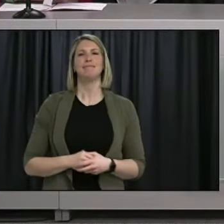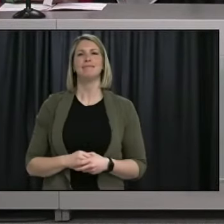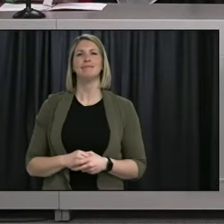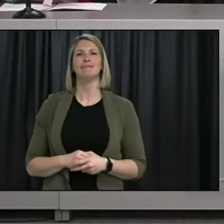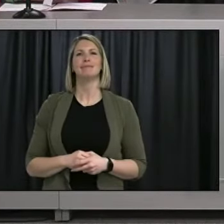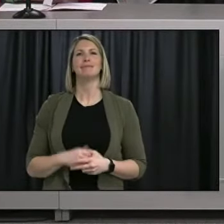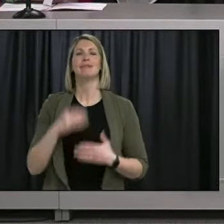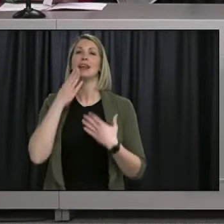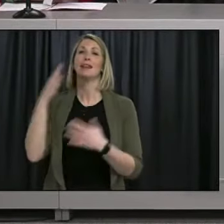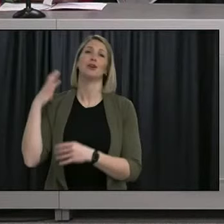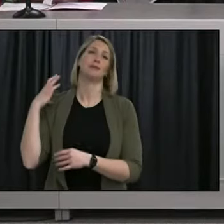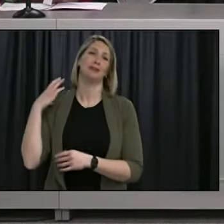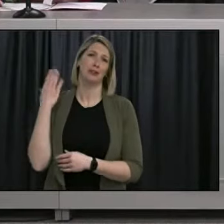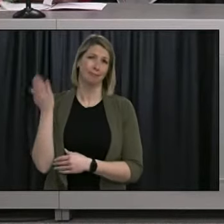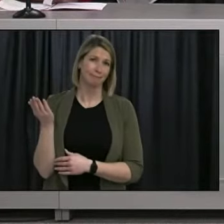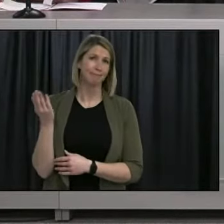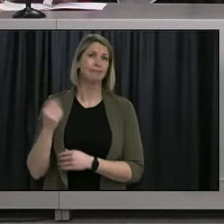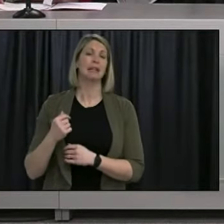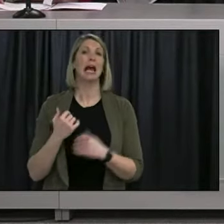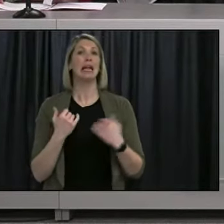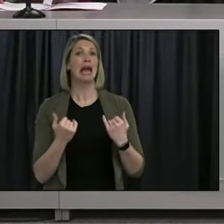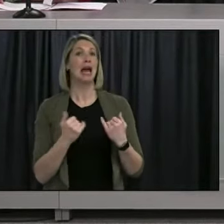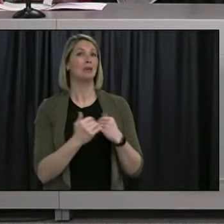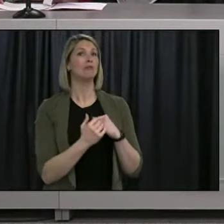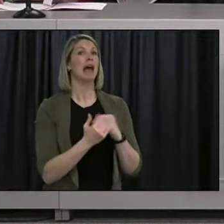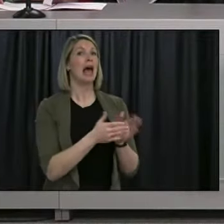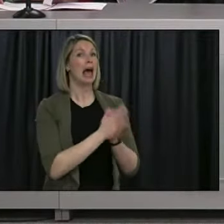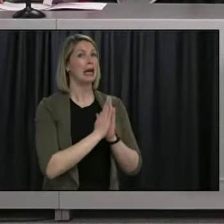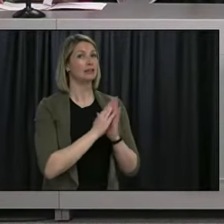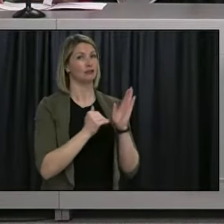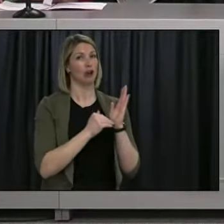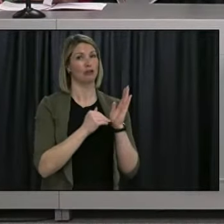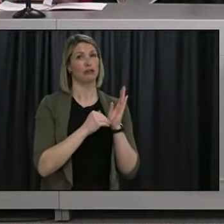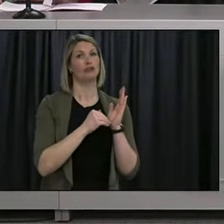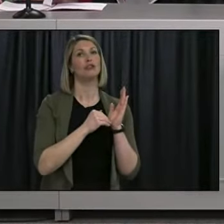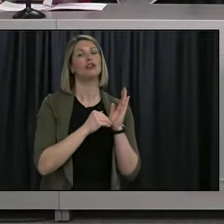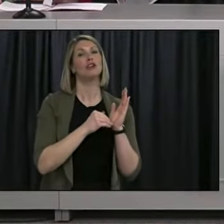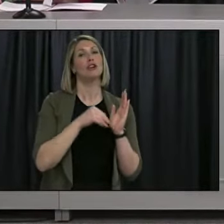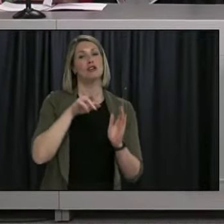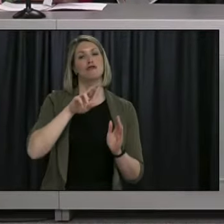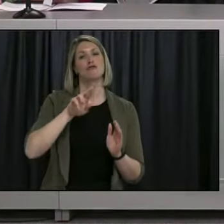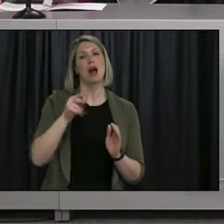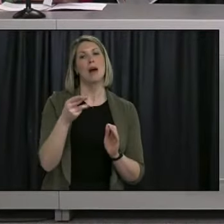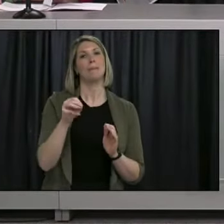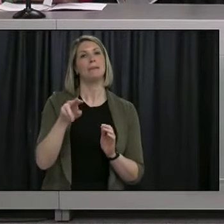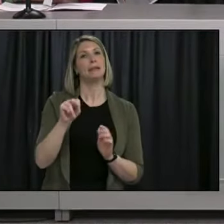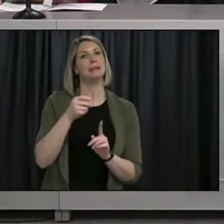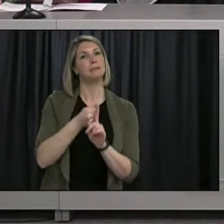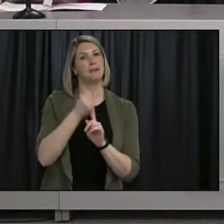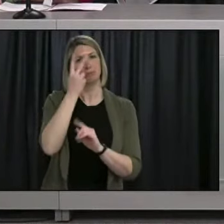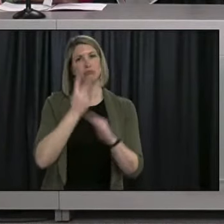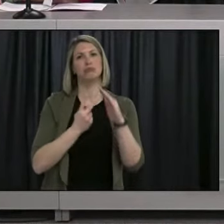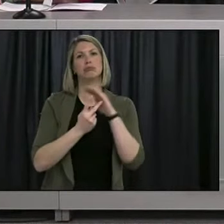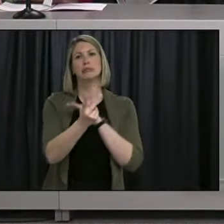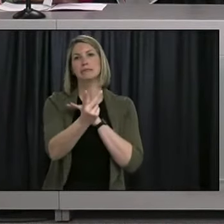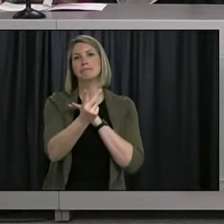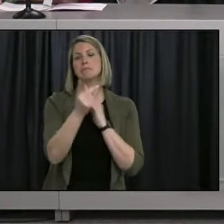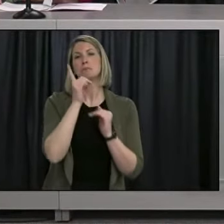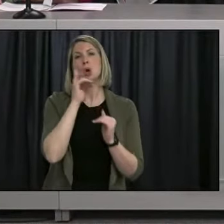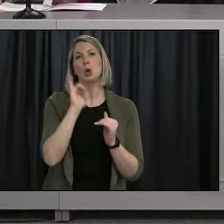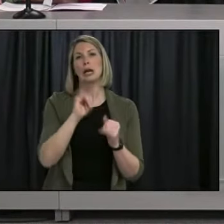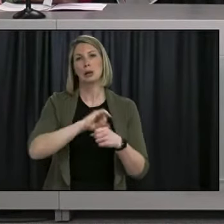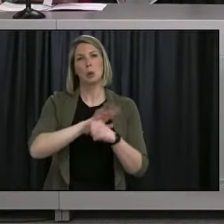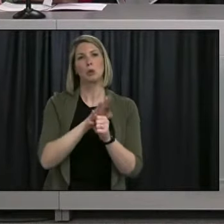Well, thank you, Minister. I'll now invite Dr. Proton Raman to provide an update on COVID-19 modelling in our province. Dr. Raman